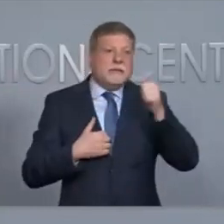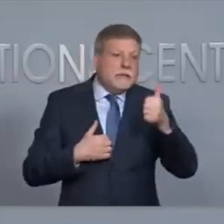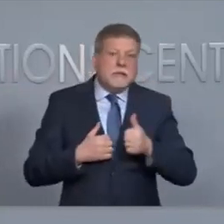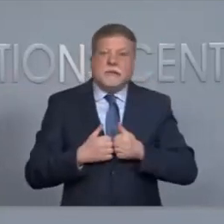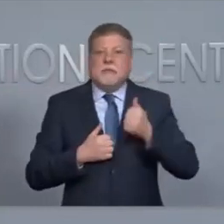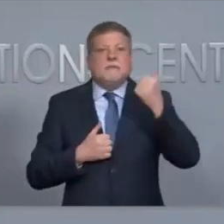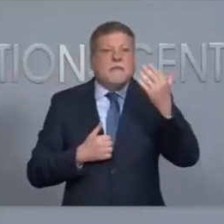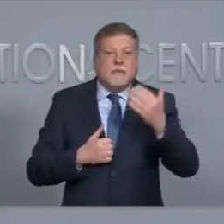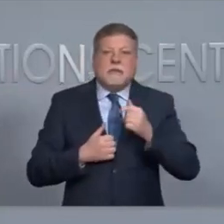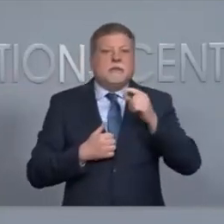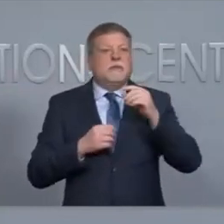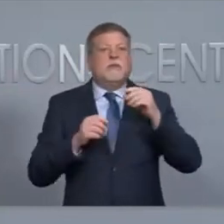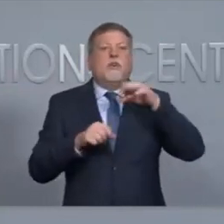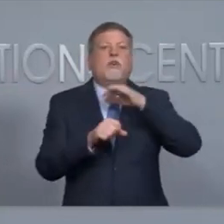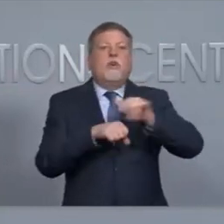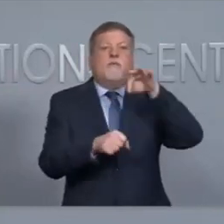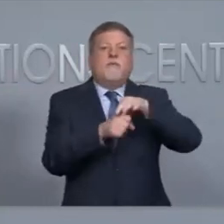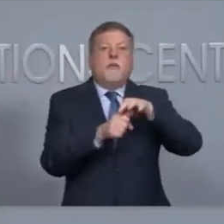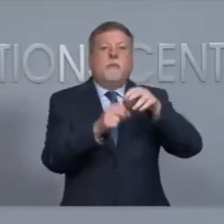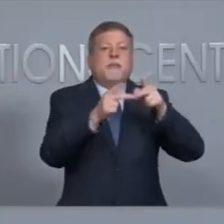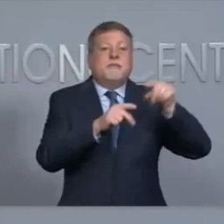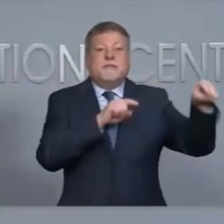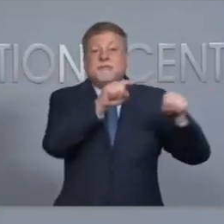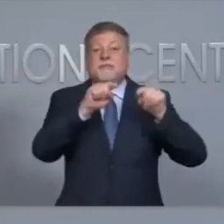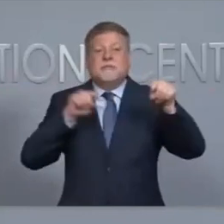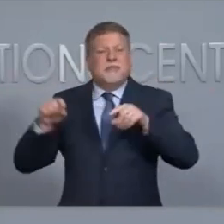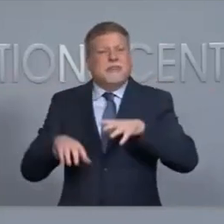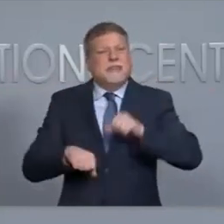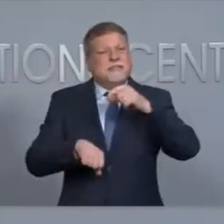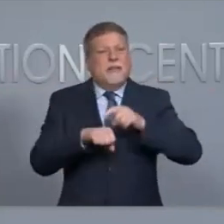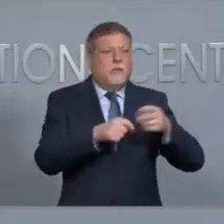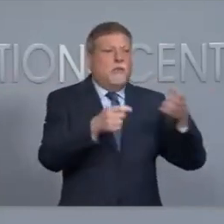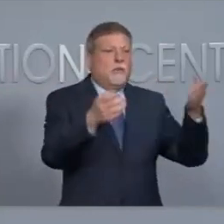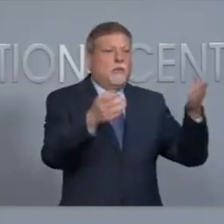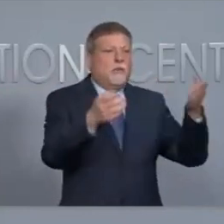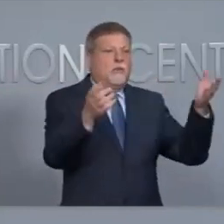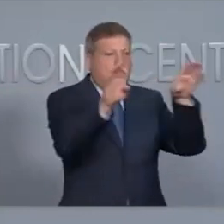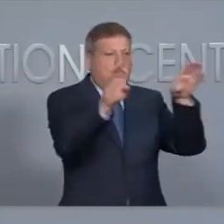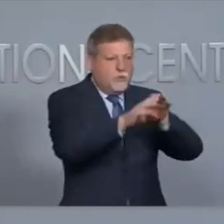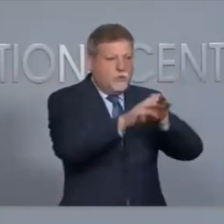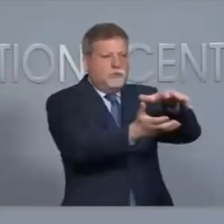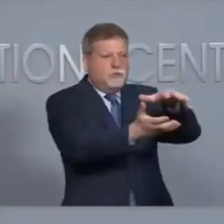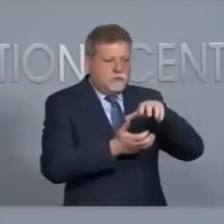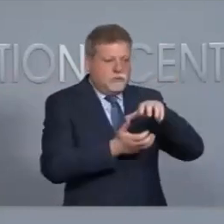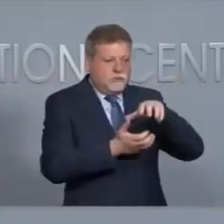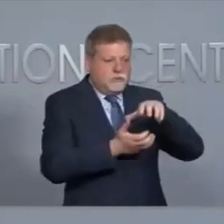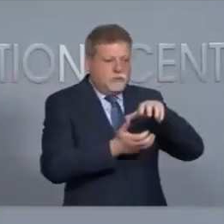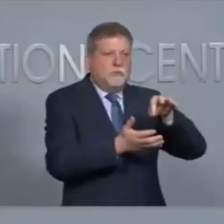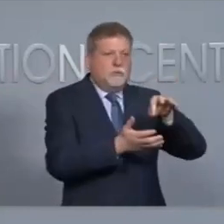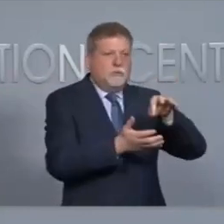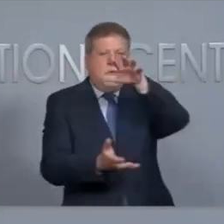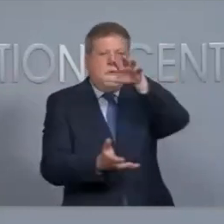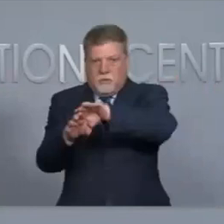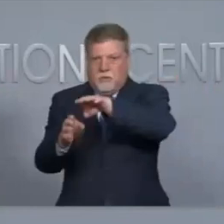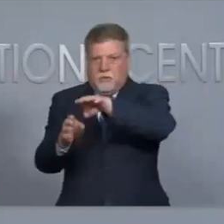early voting sites and just the time that it takes to close down to tabulate and close down those machines to